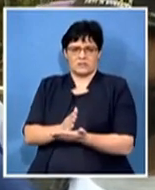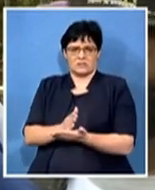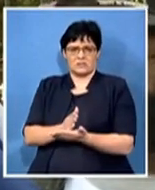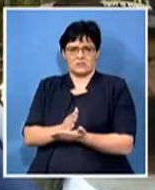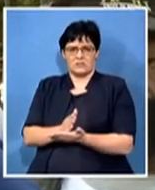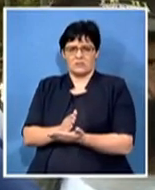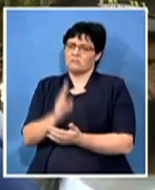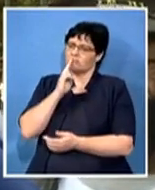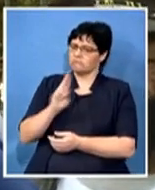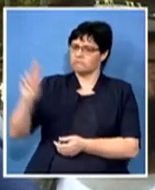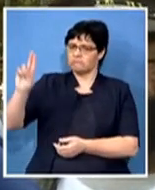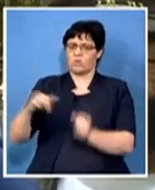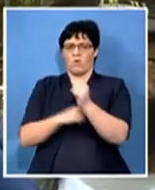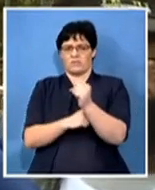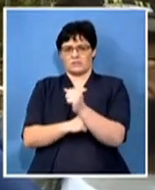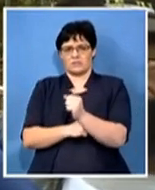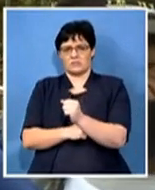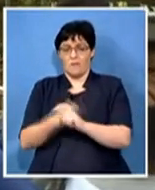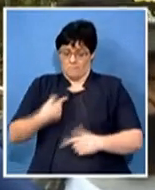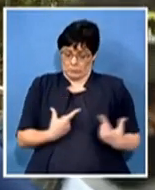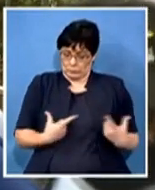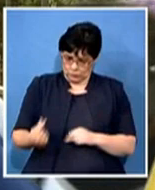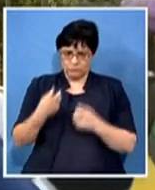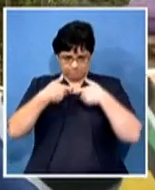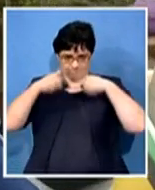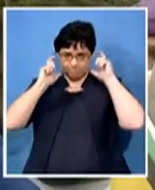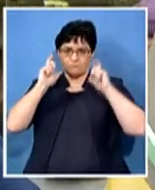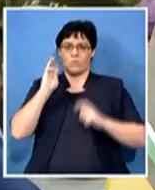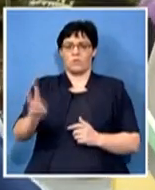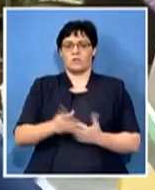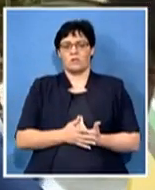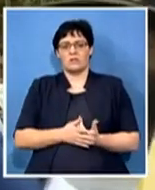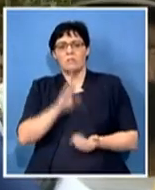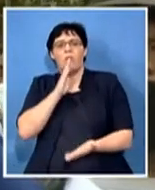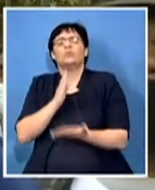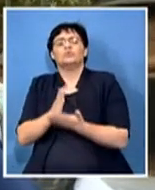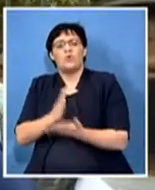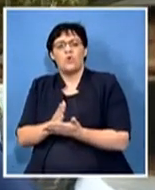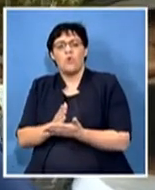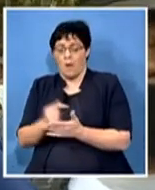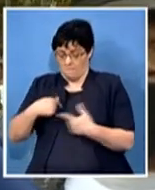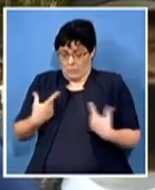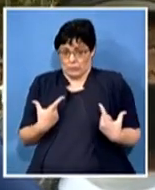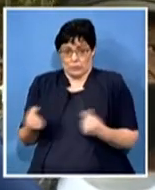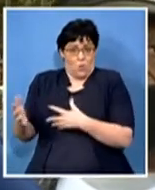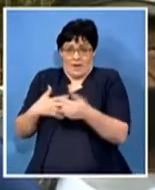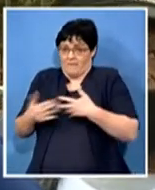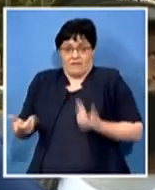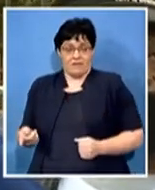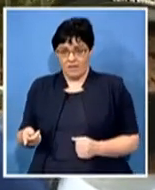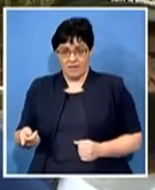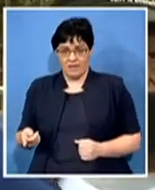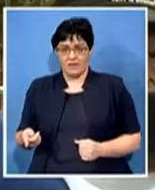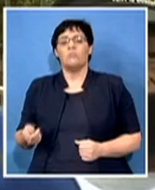doing. And that means to make sure that whatever they do, they do it diligently and efficiently.